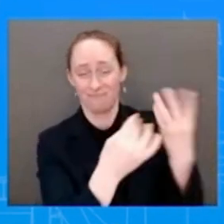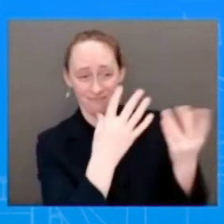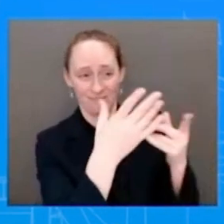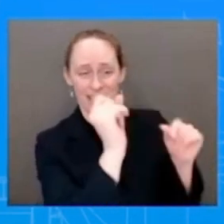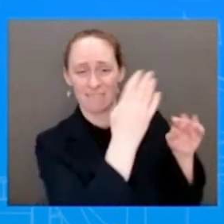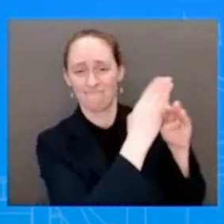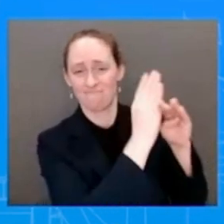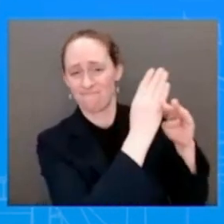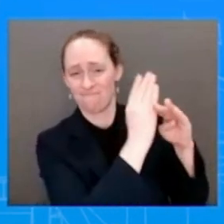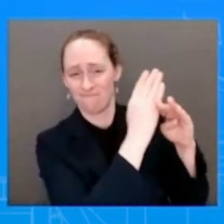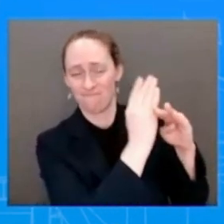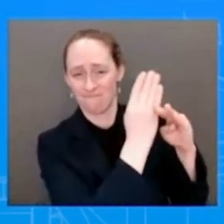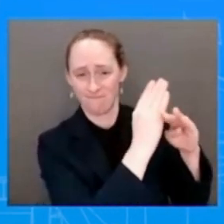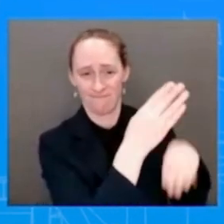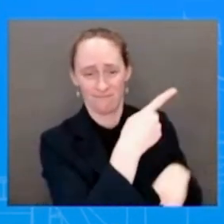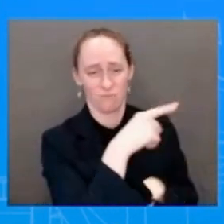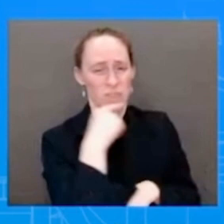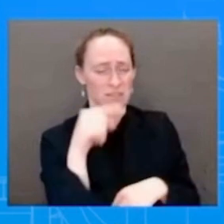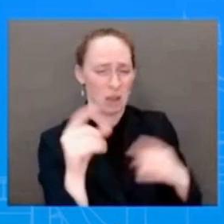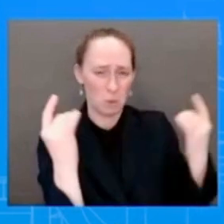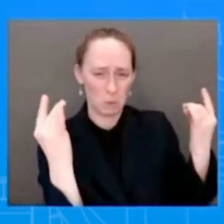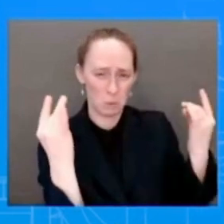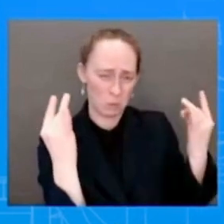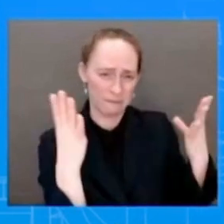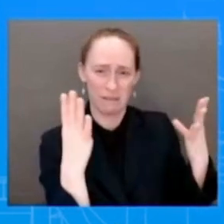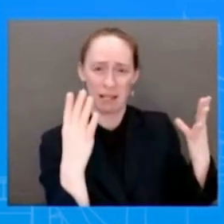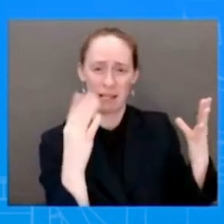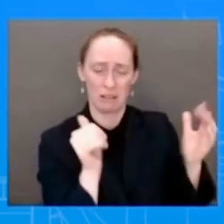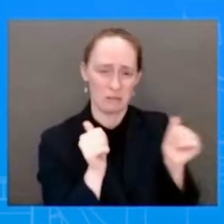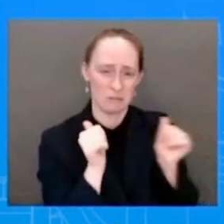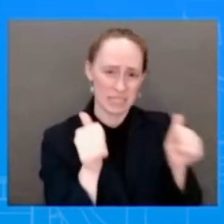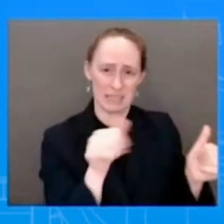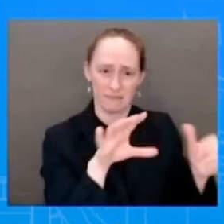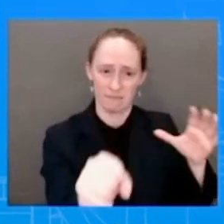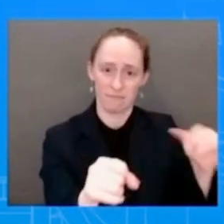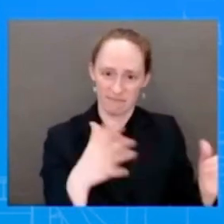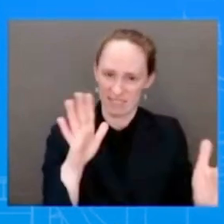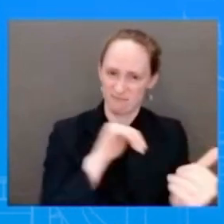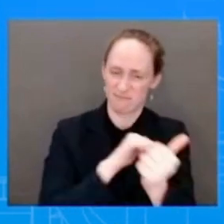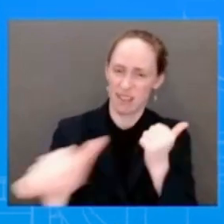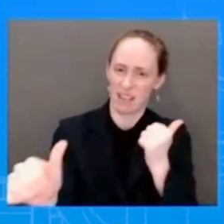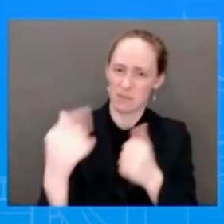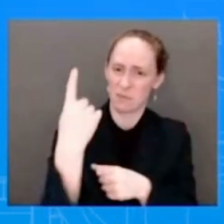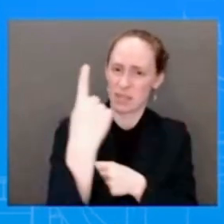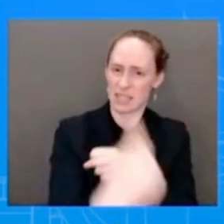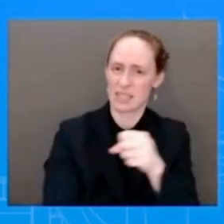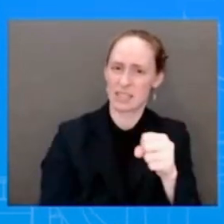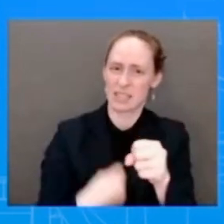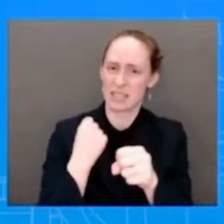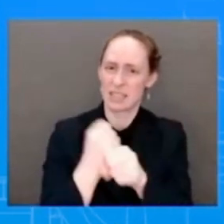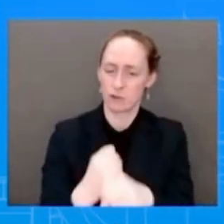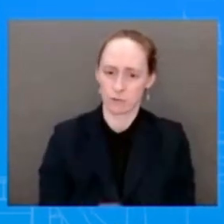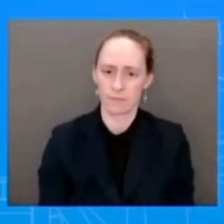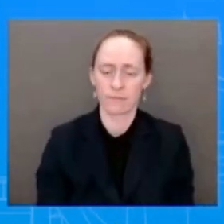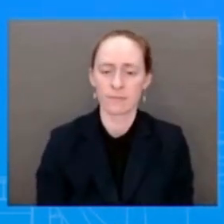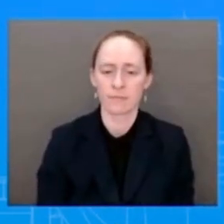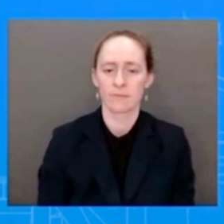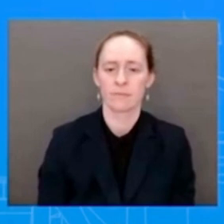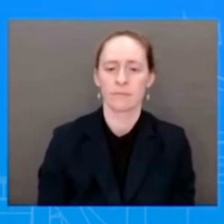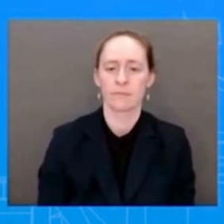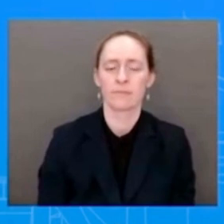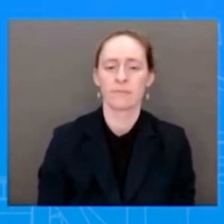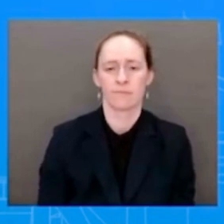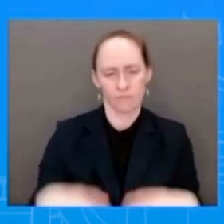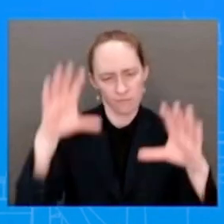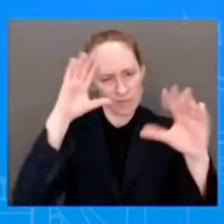a year of that. And the President has shown his commitment throughout this year. He's shown his commitment, as you've seen, when President